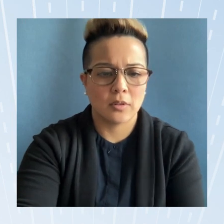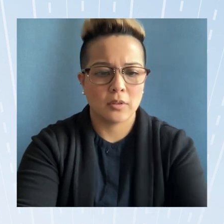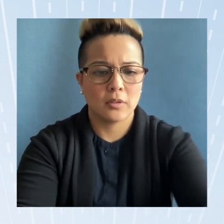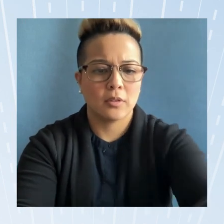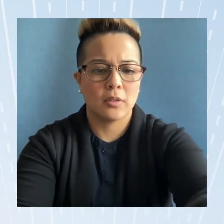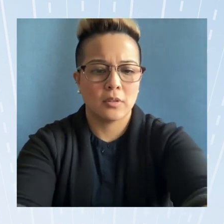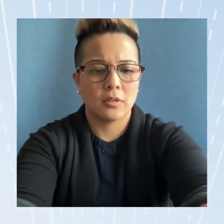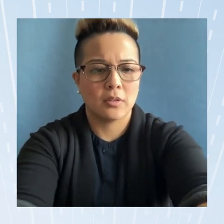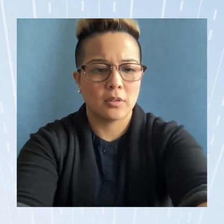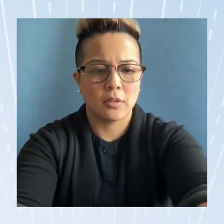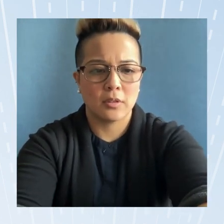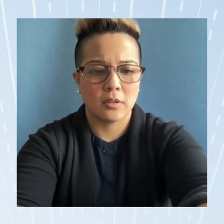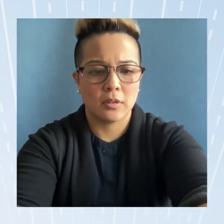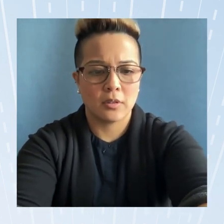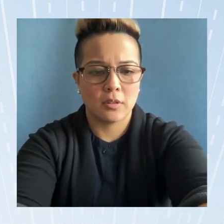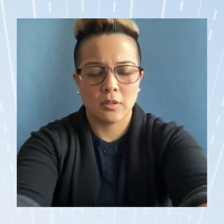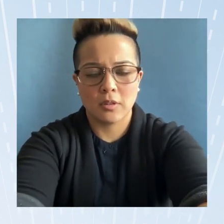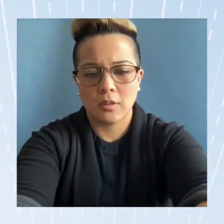other comments